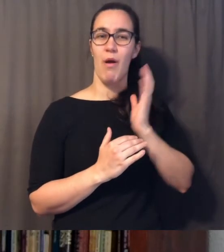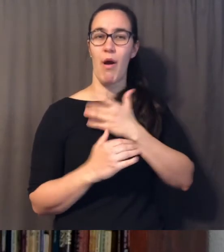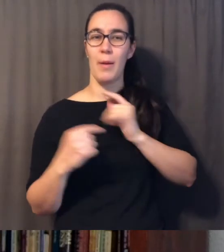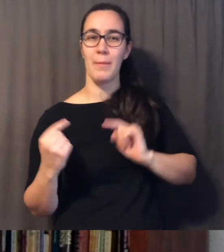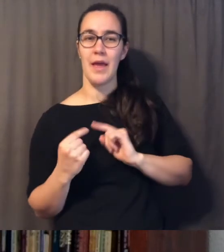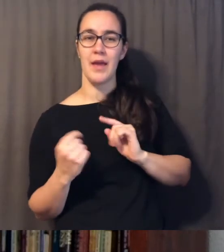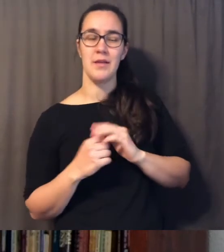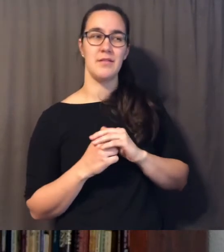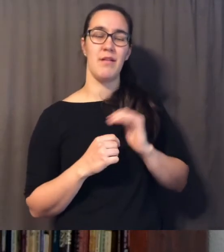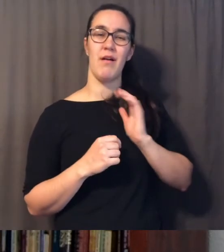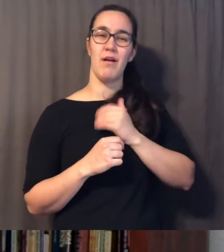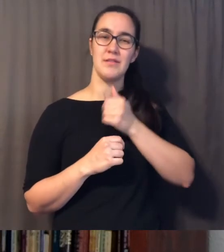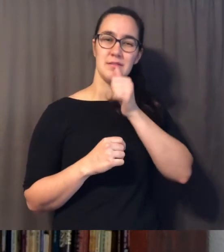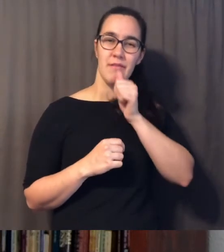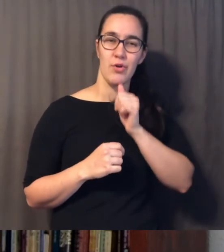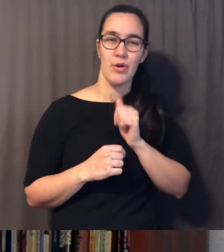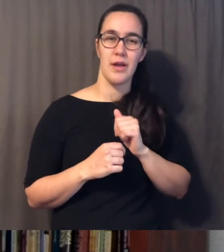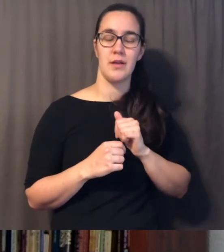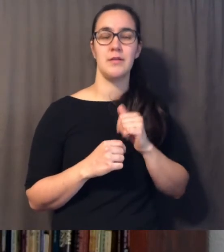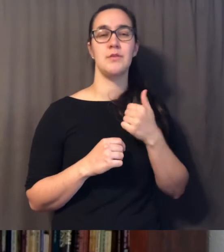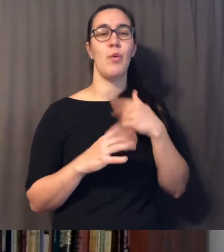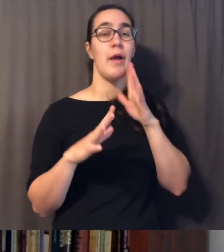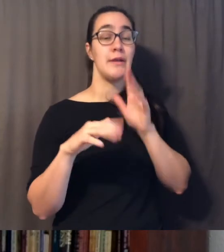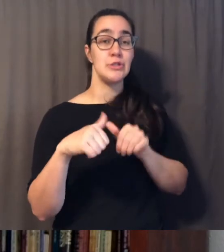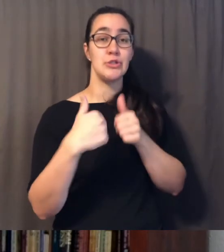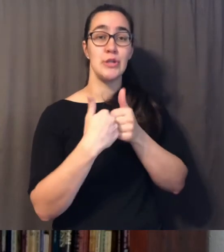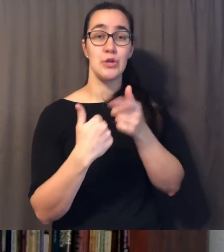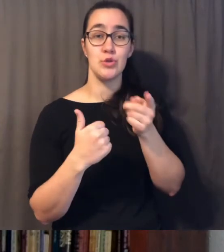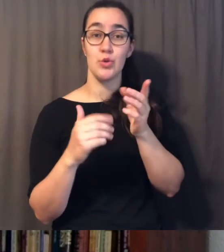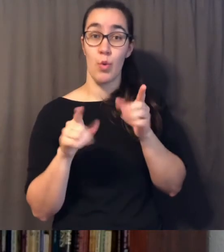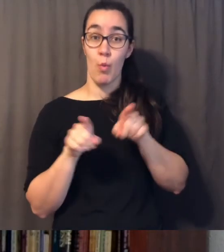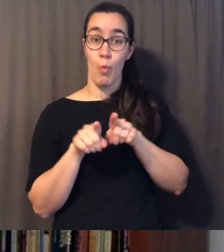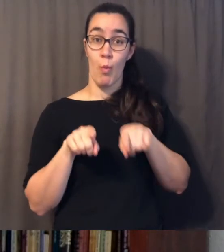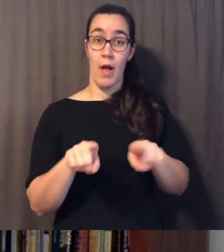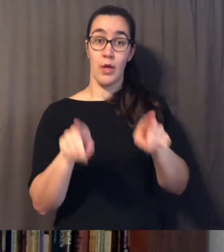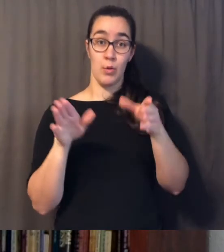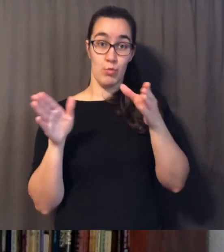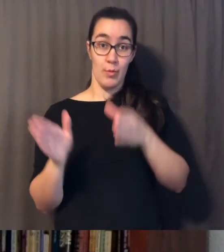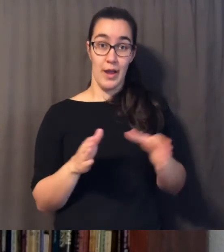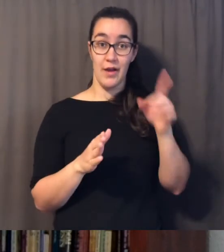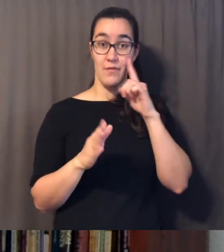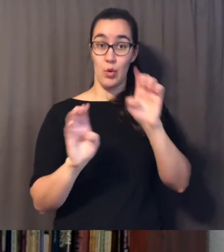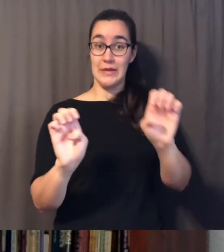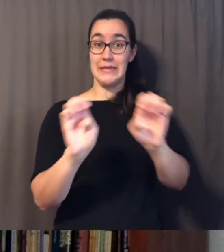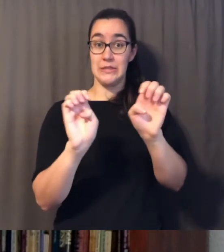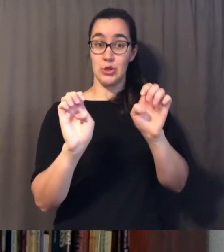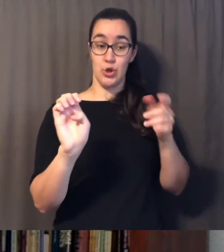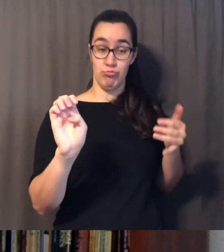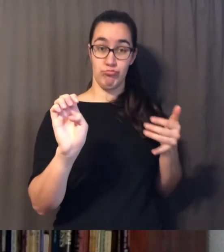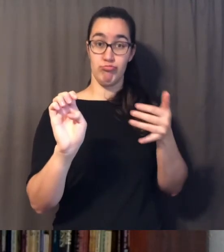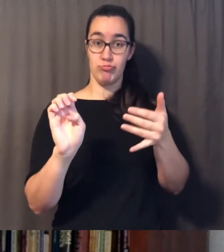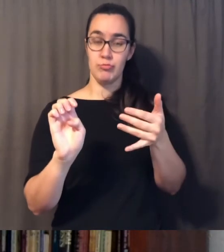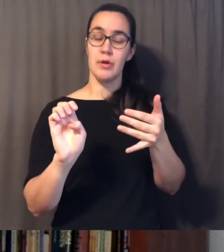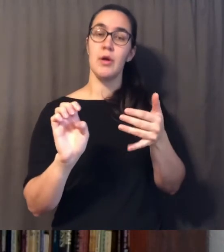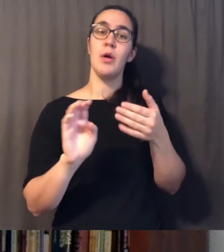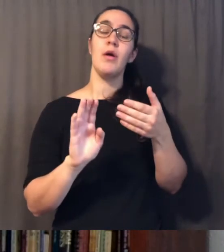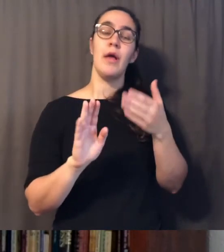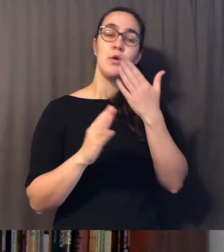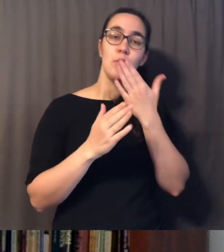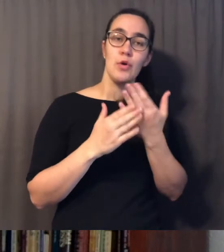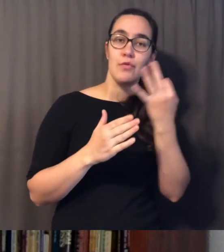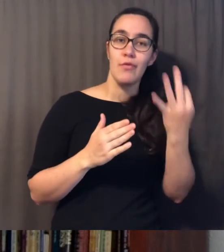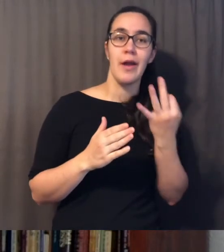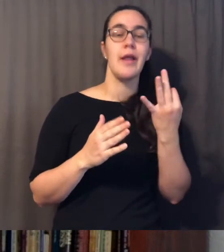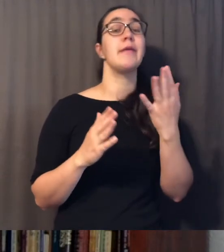and so i would just challenge us to to prepare for easter come to good friday sign up for that view it